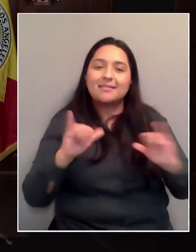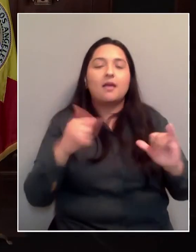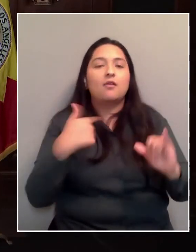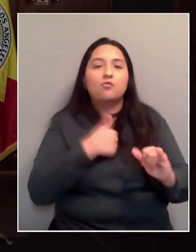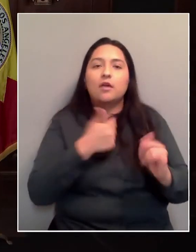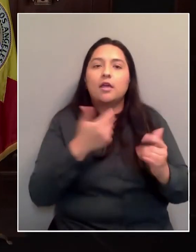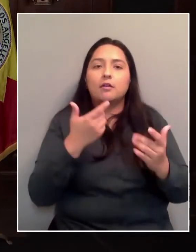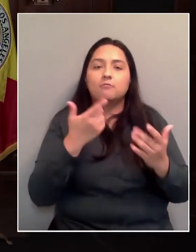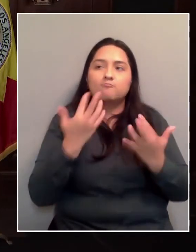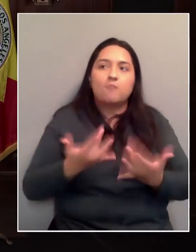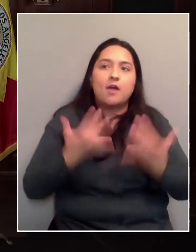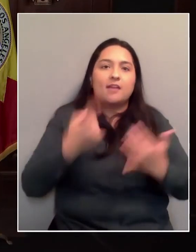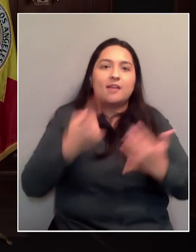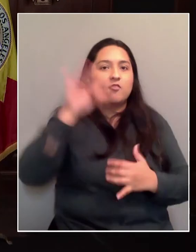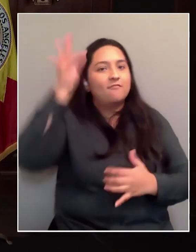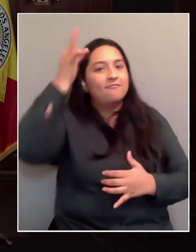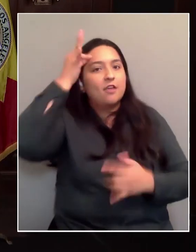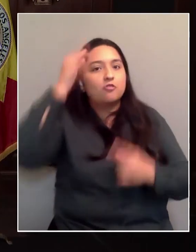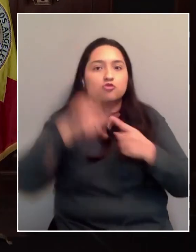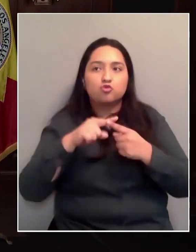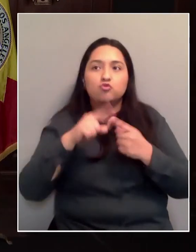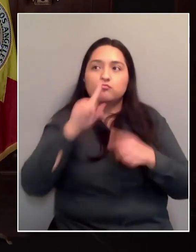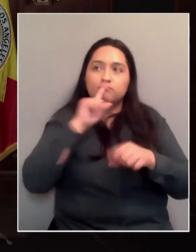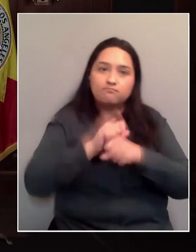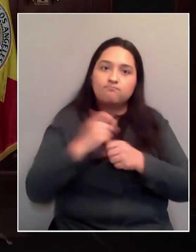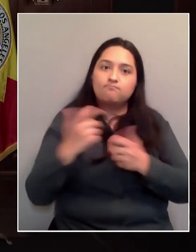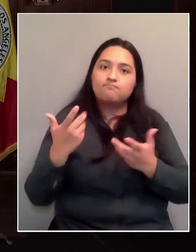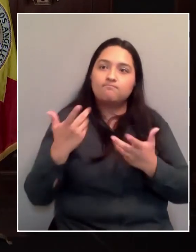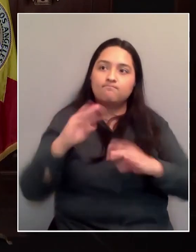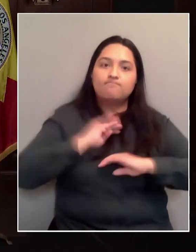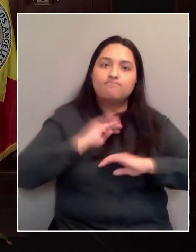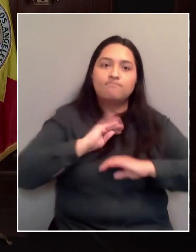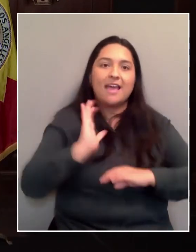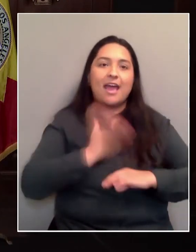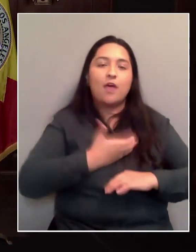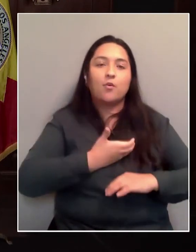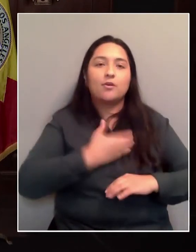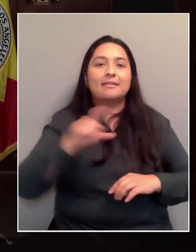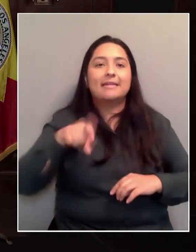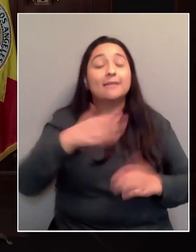meet that and to match that need. Thanks Dakota. Any follow-up?